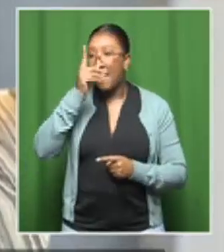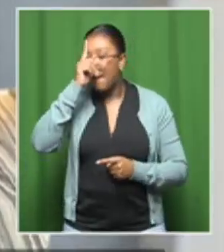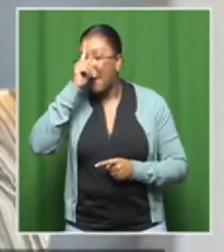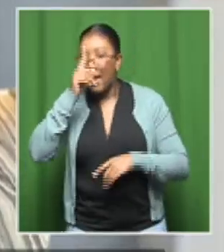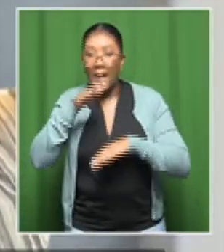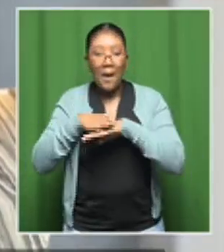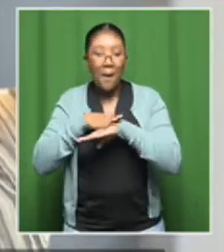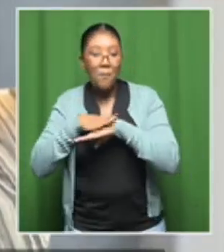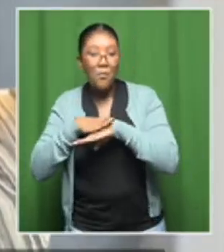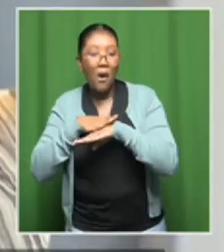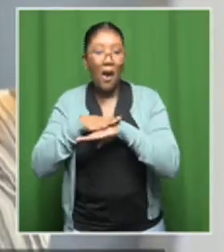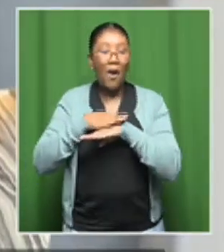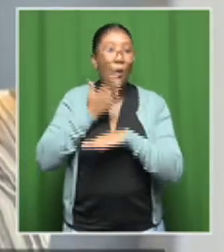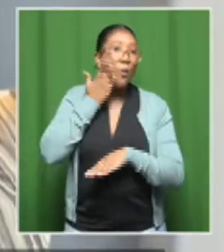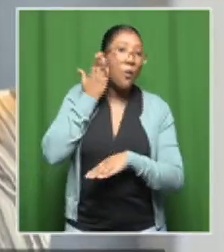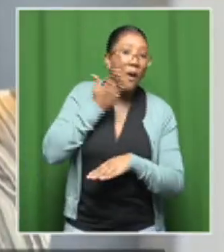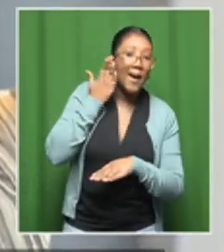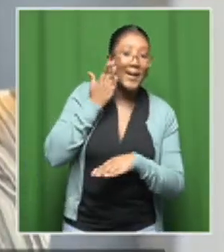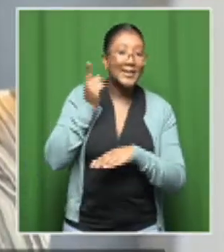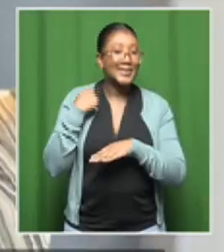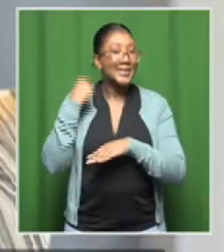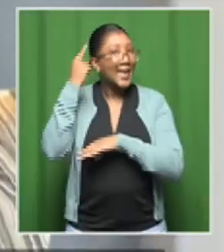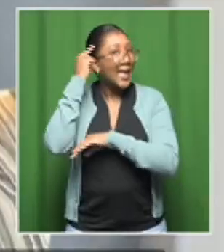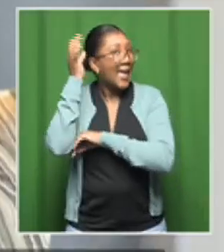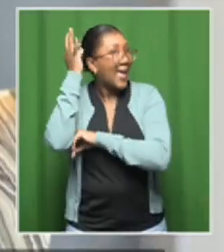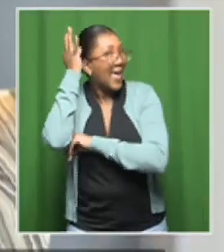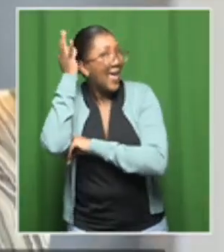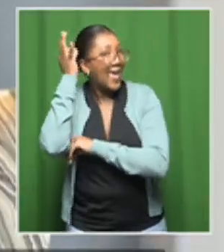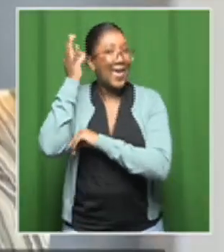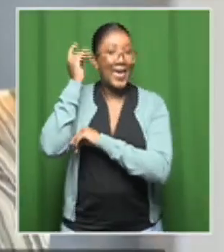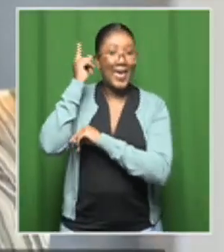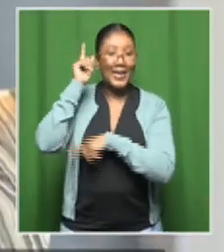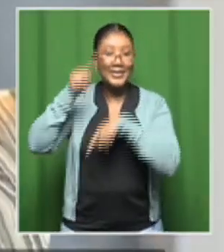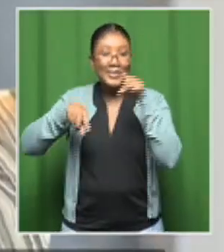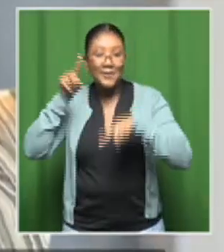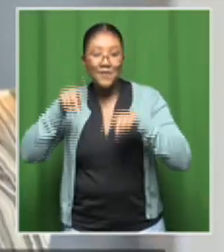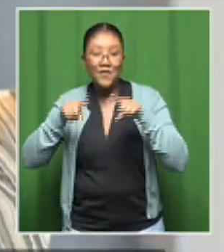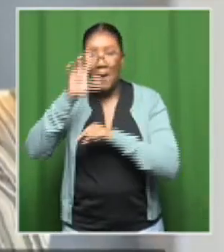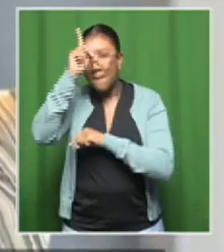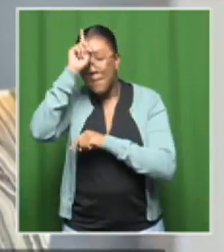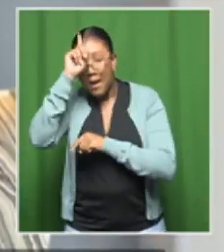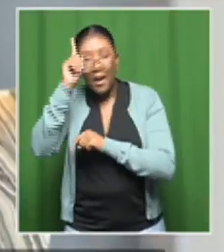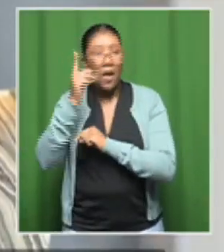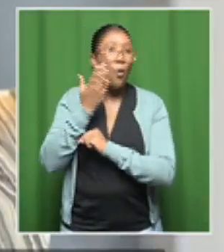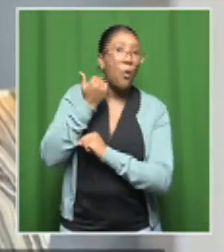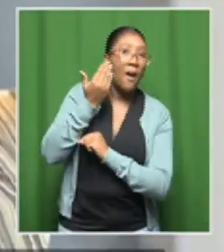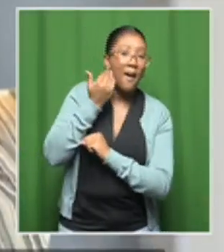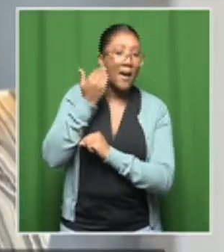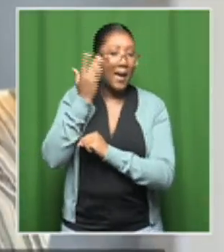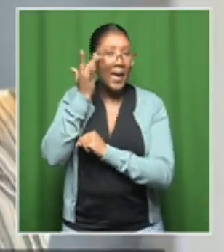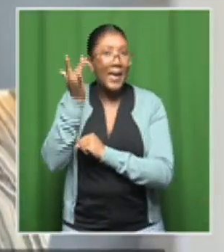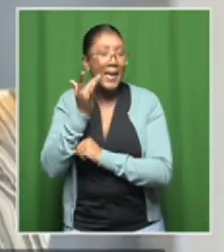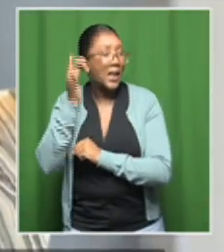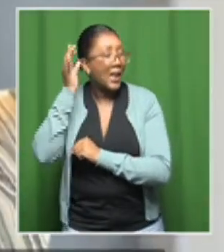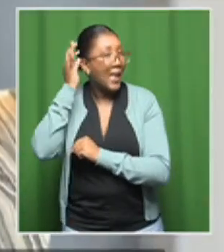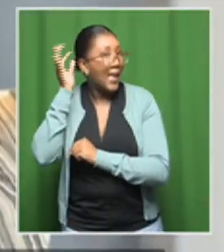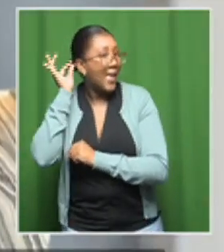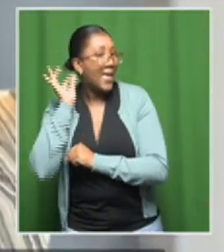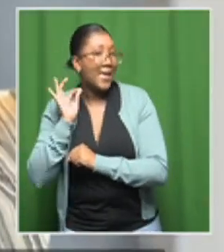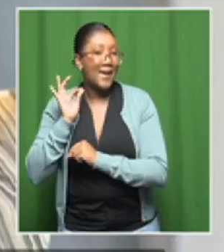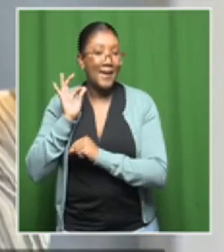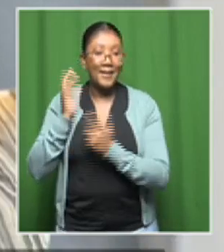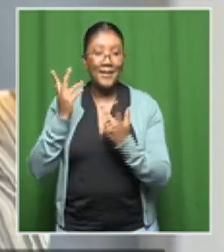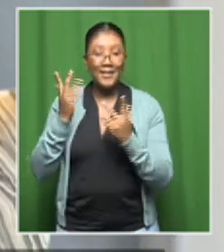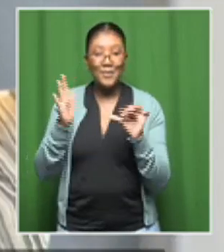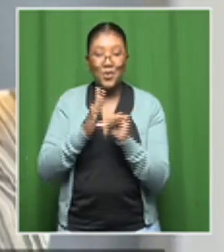you know, hair types that we're looking at. So science is behind each and every little thing that we do. And I'll always say when